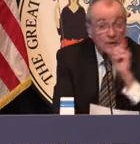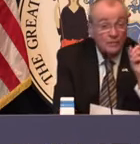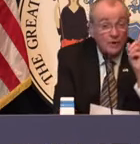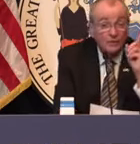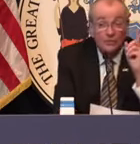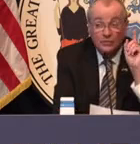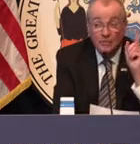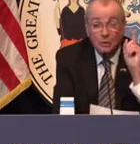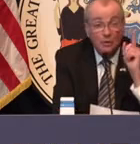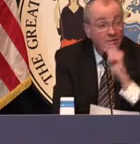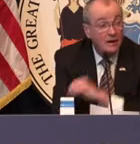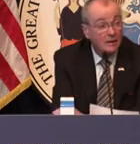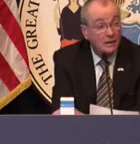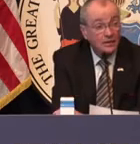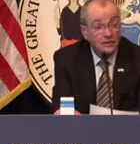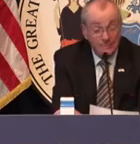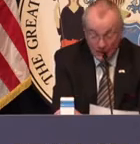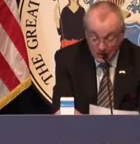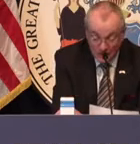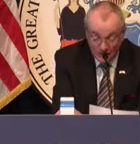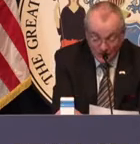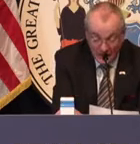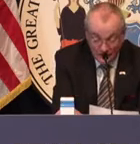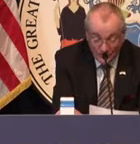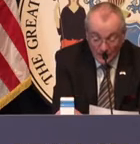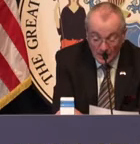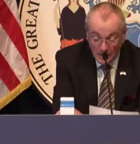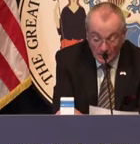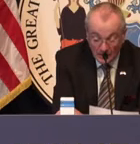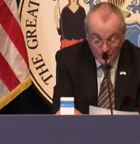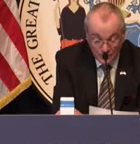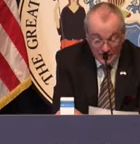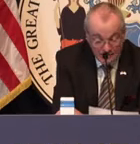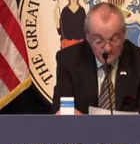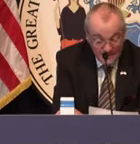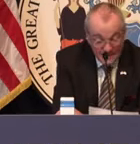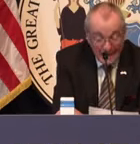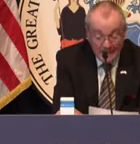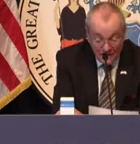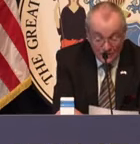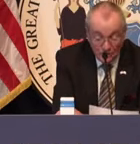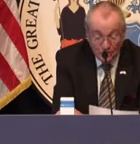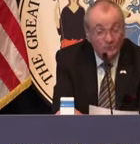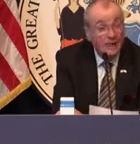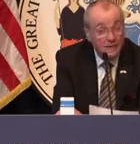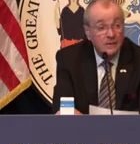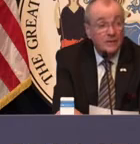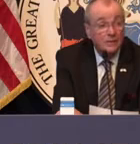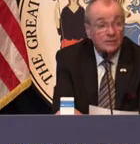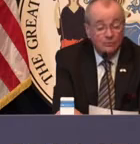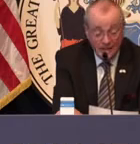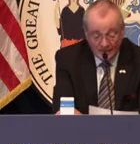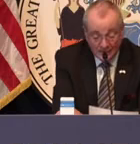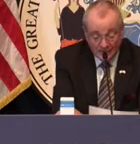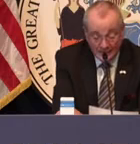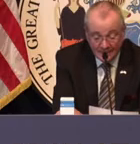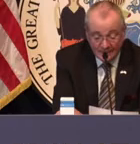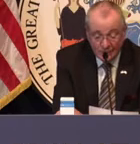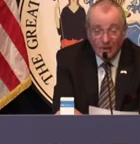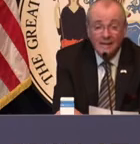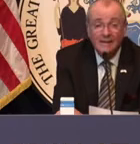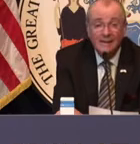nieces, and one of those is Deb Kornavaka, our deputy chief of staff, so bless you, Deb, and nephews. And that includes Ray